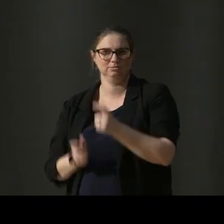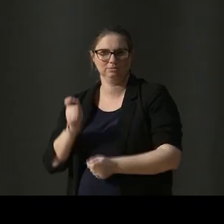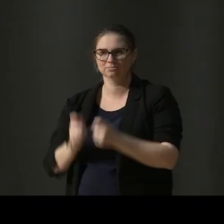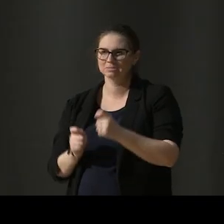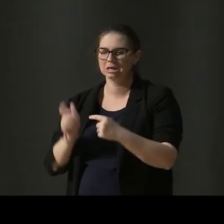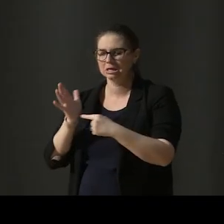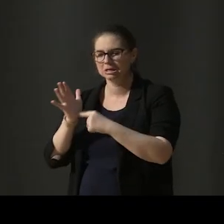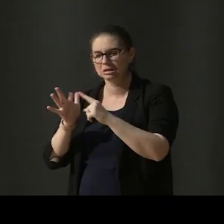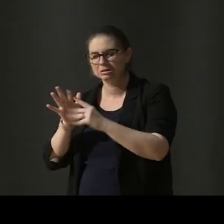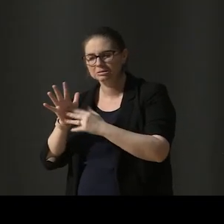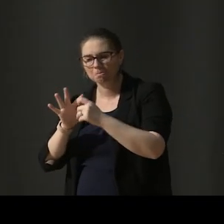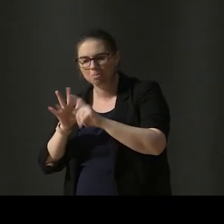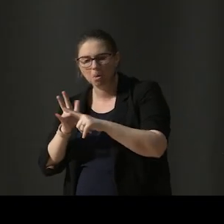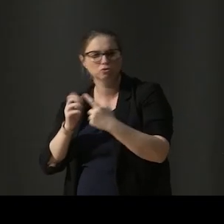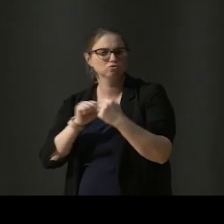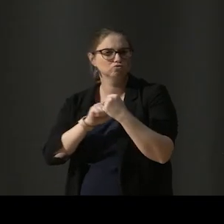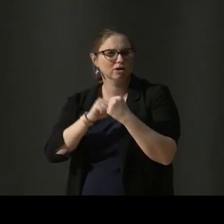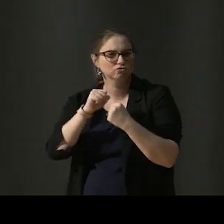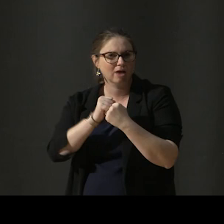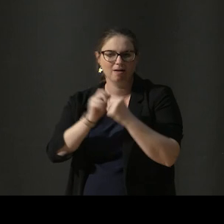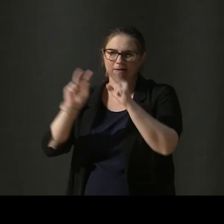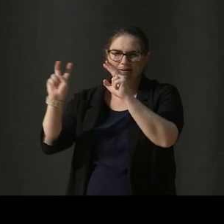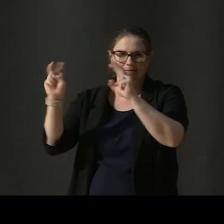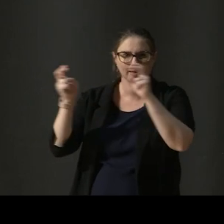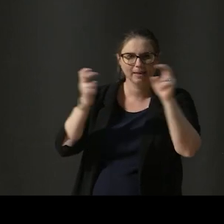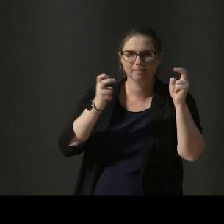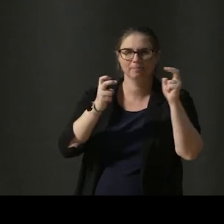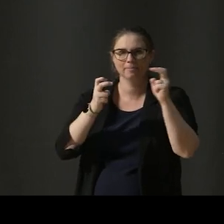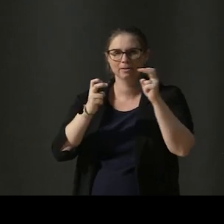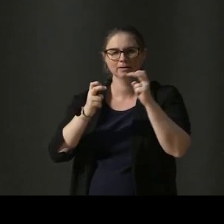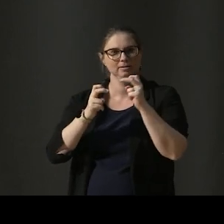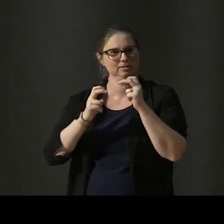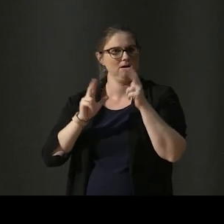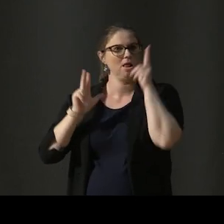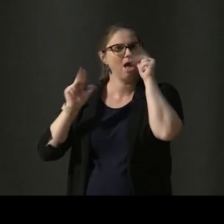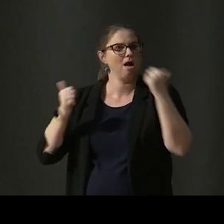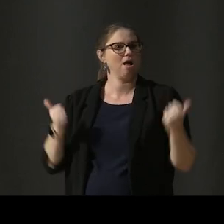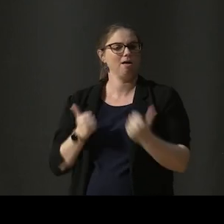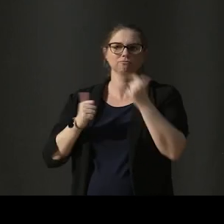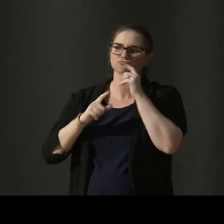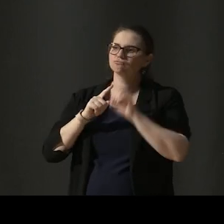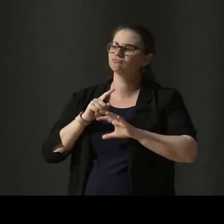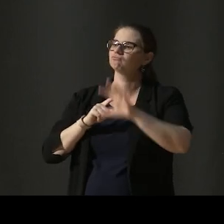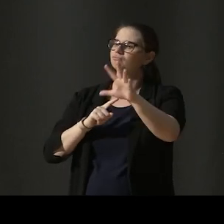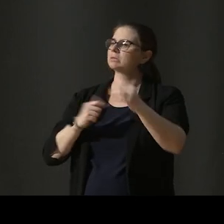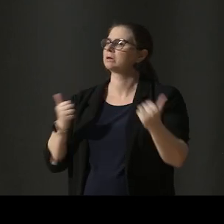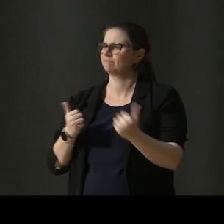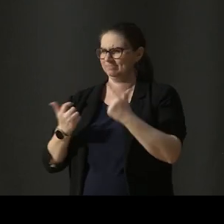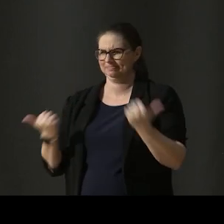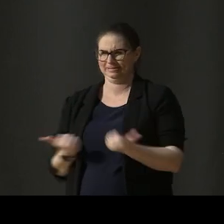Tempo, structure, themes, projection, part playing. As expected, there's a lot of musical terminology.